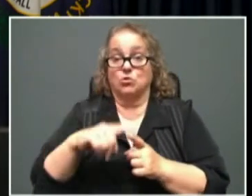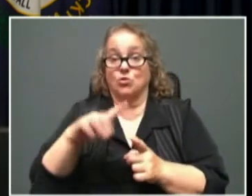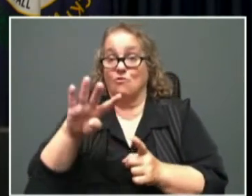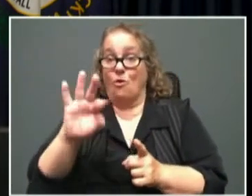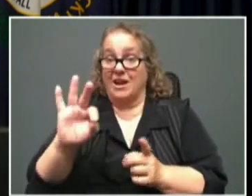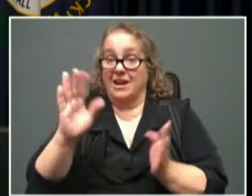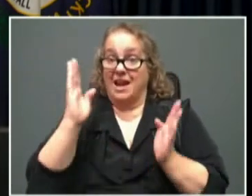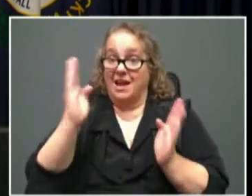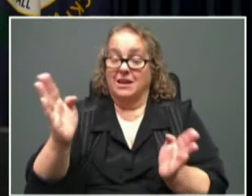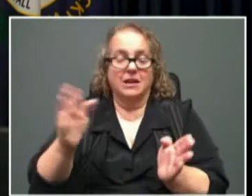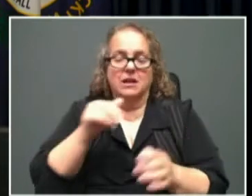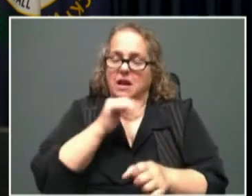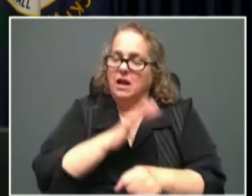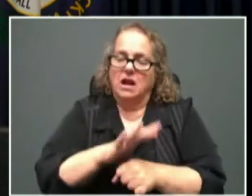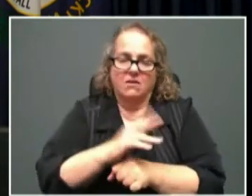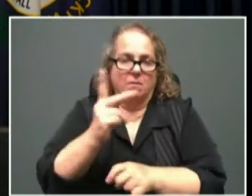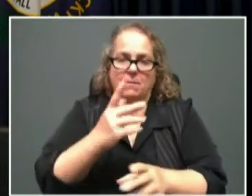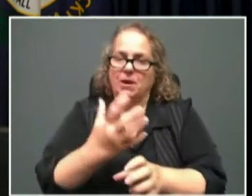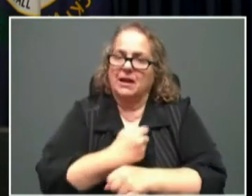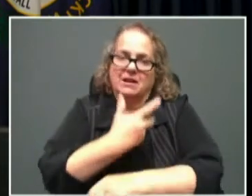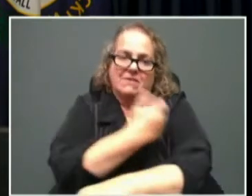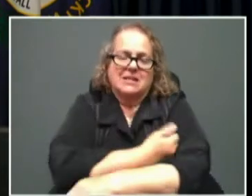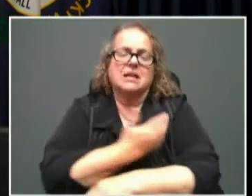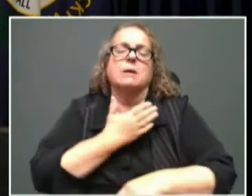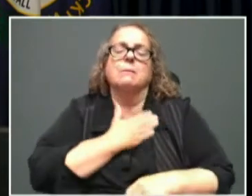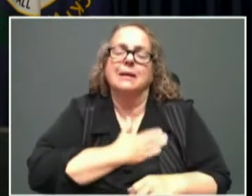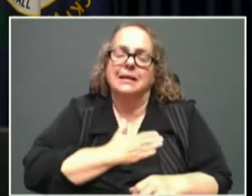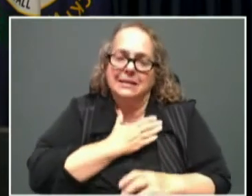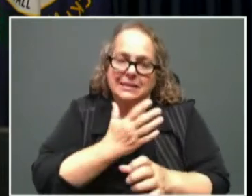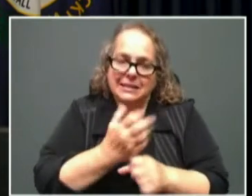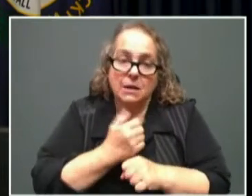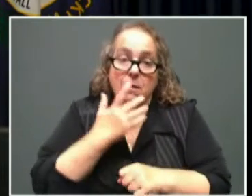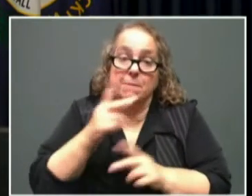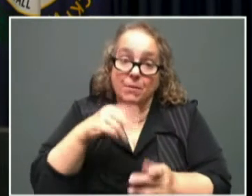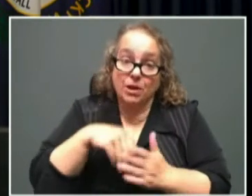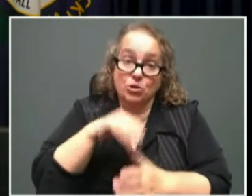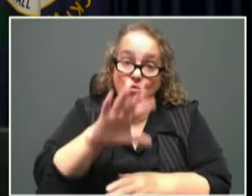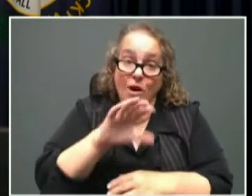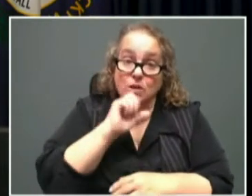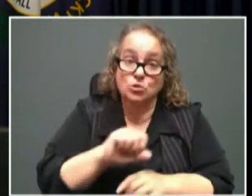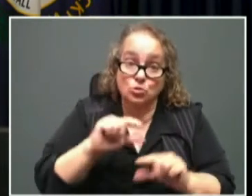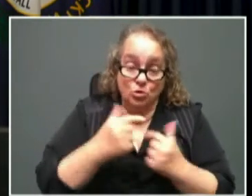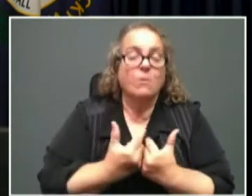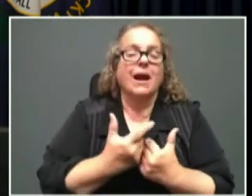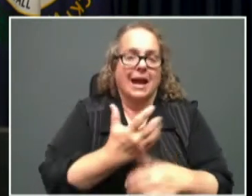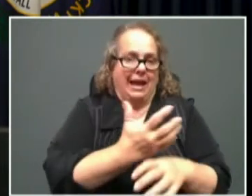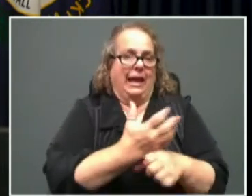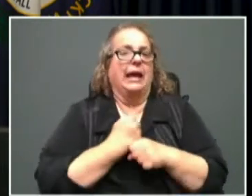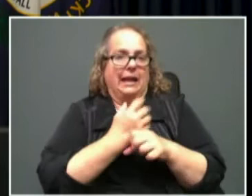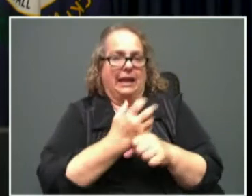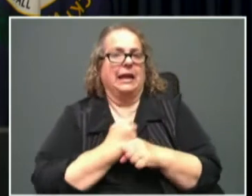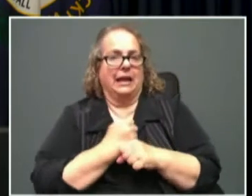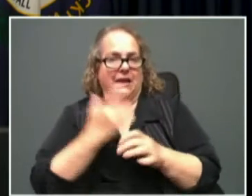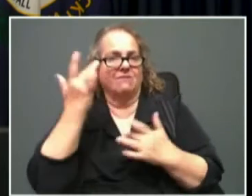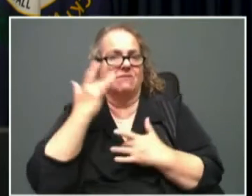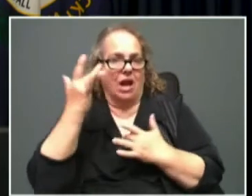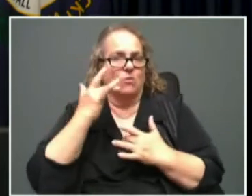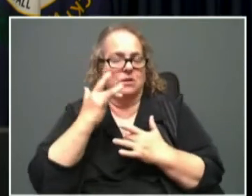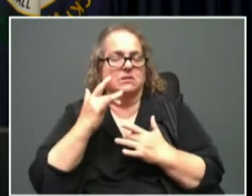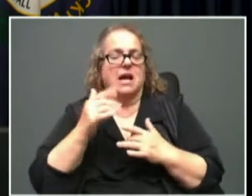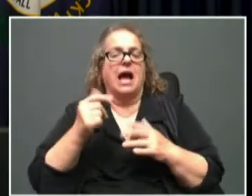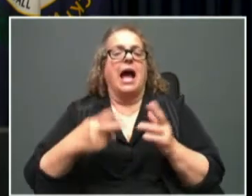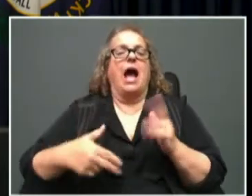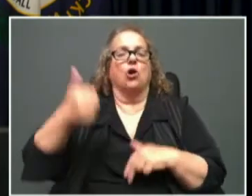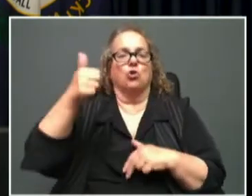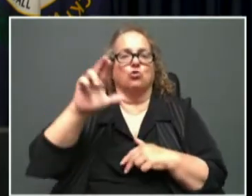Please get out there and get it because people in your age group are getting the virus at a higher rate than other age groups.